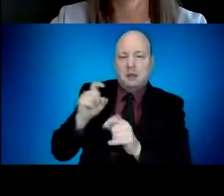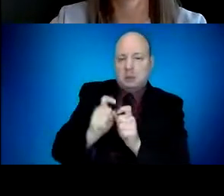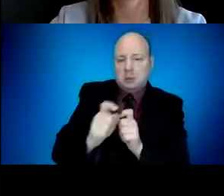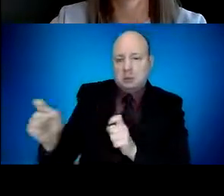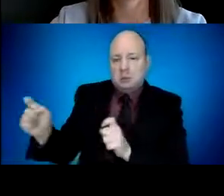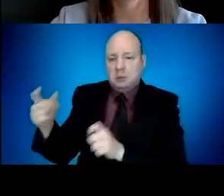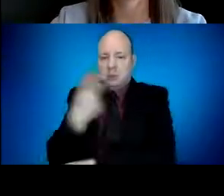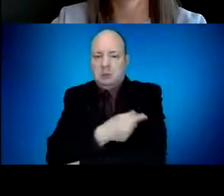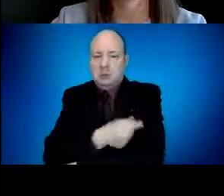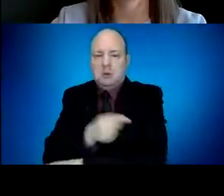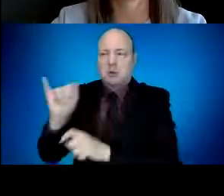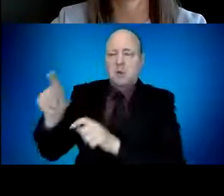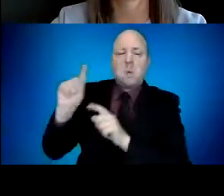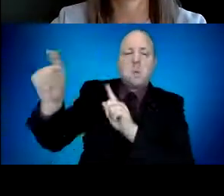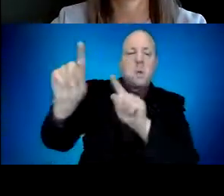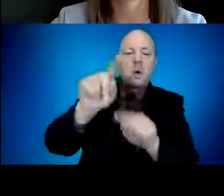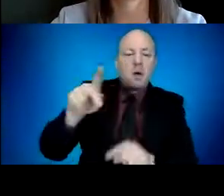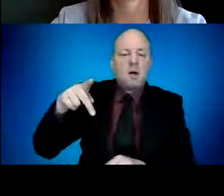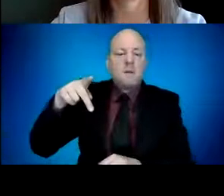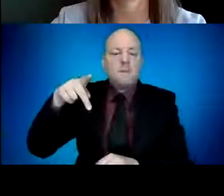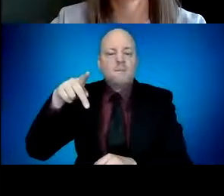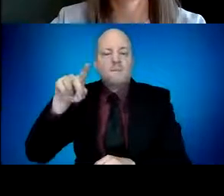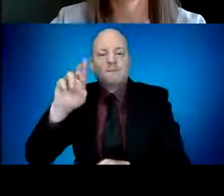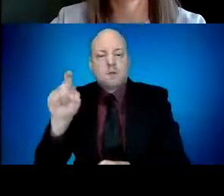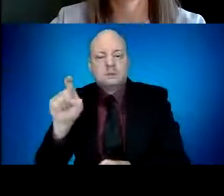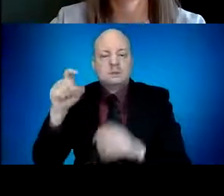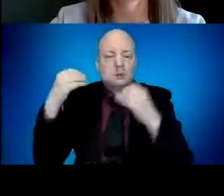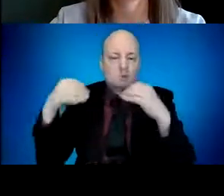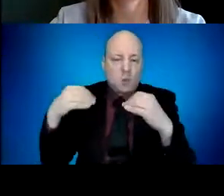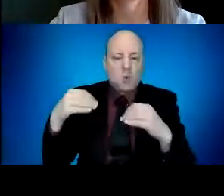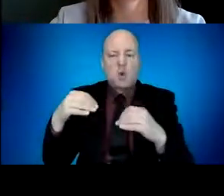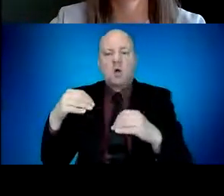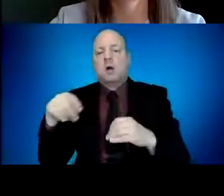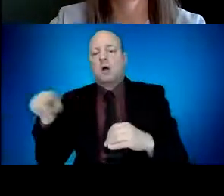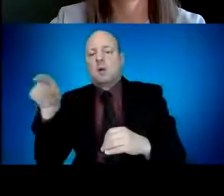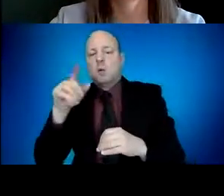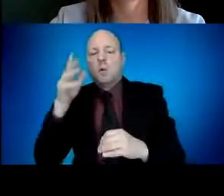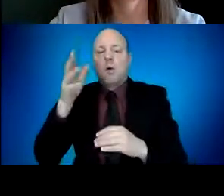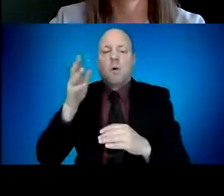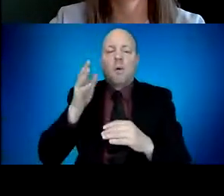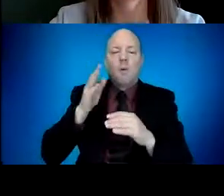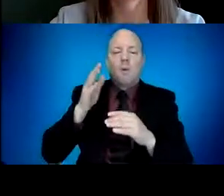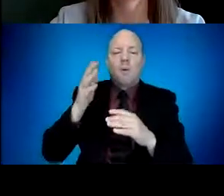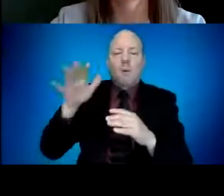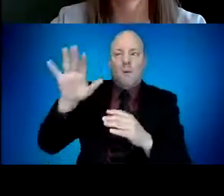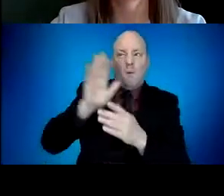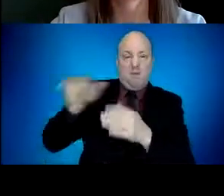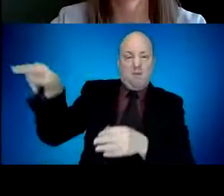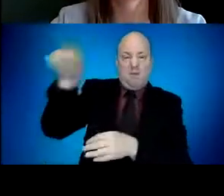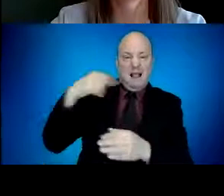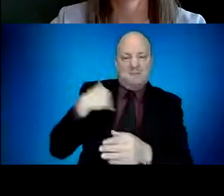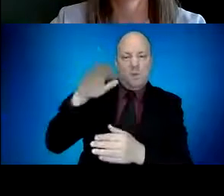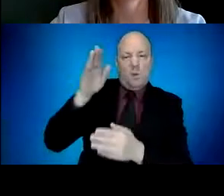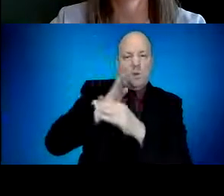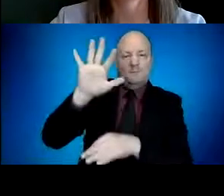will grow from 47,000 doses to more than 56,000 doses next week. We don't know what the federal supply to pharmacies looks like